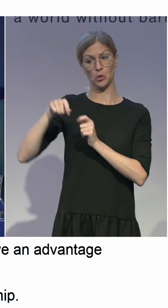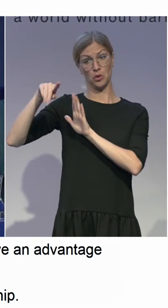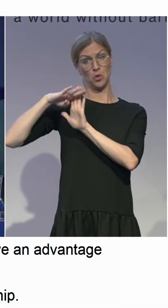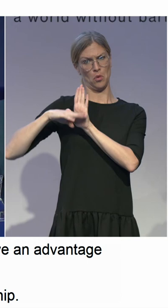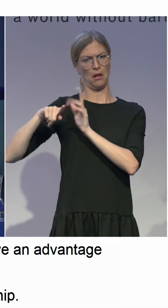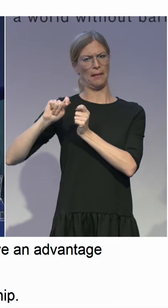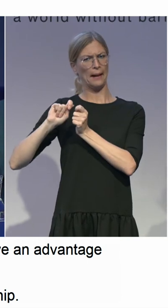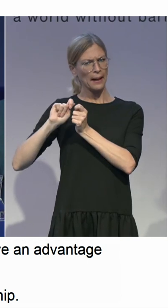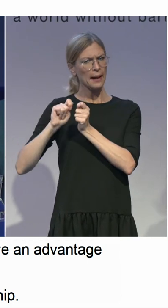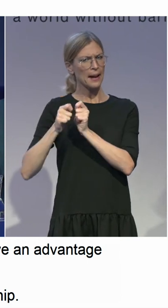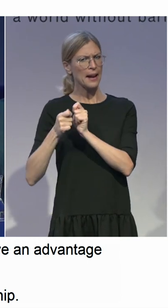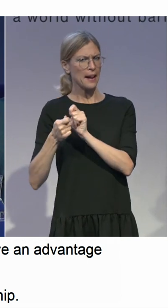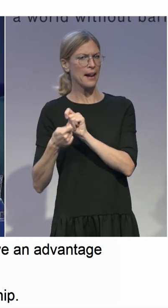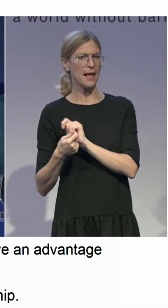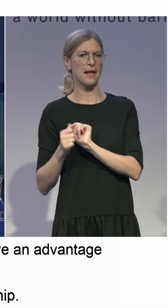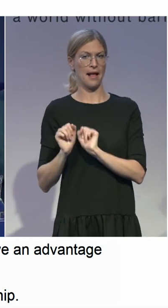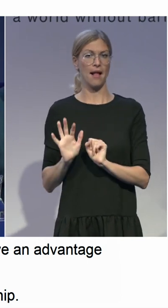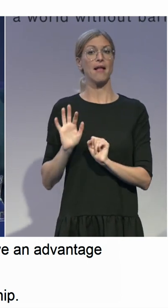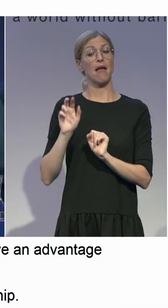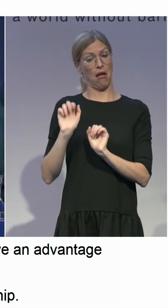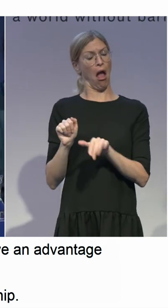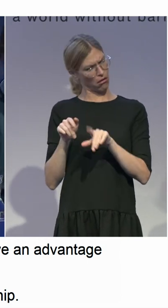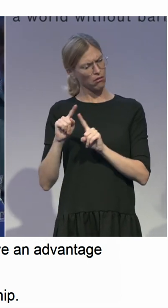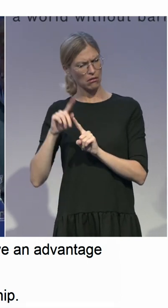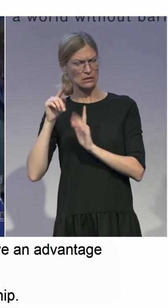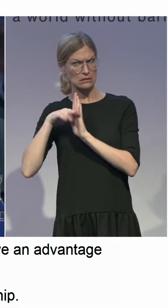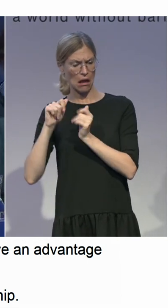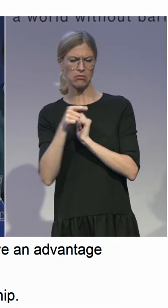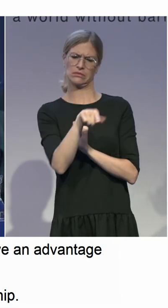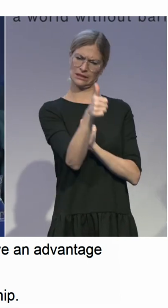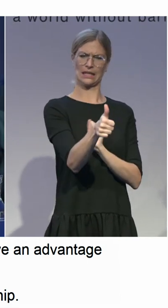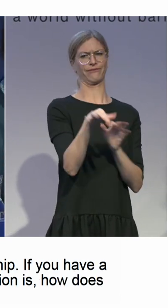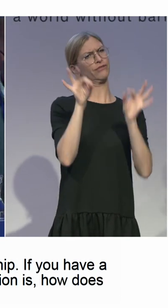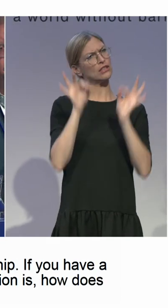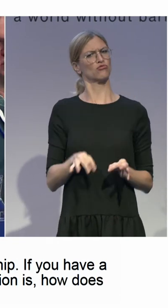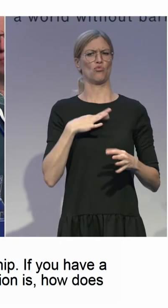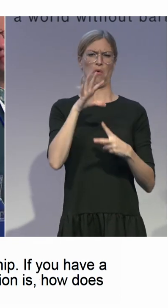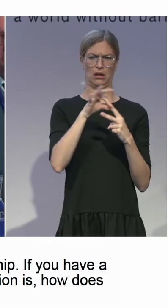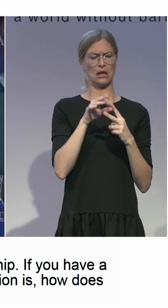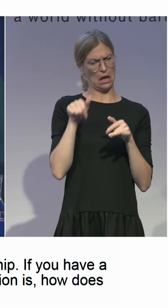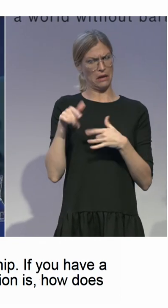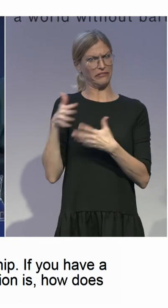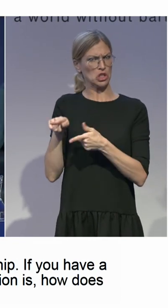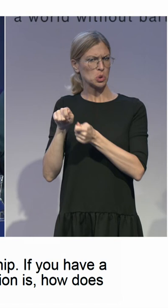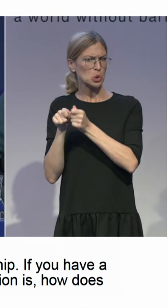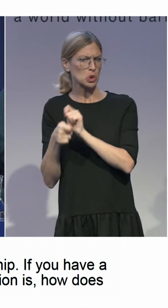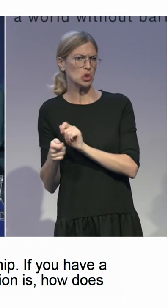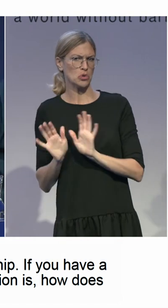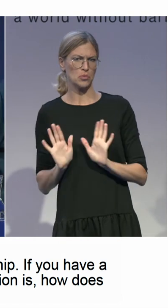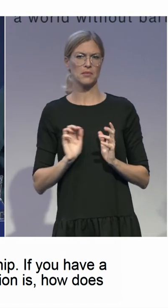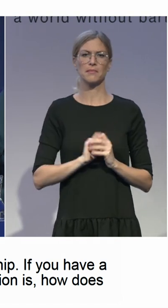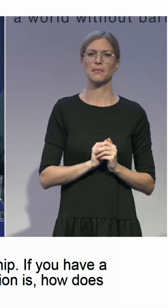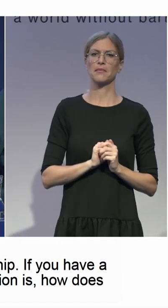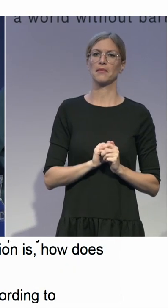And the guardian is supposed to make decisions according to your wills and preferences and not